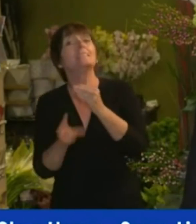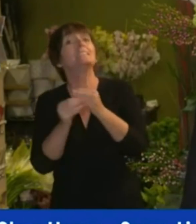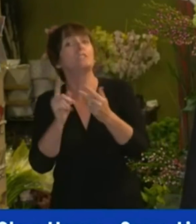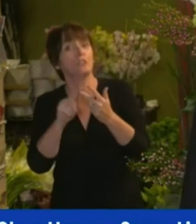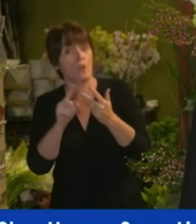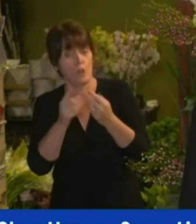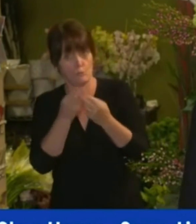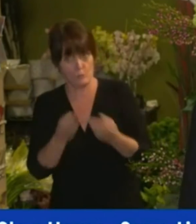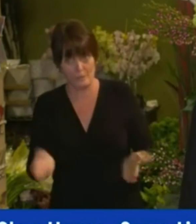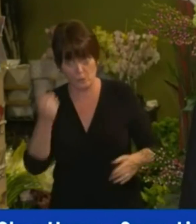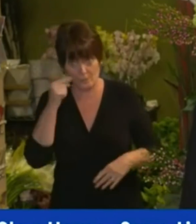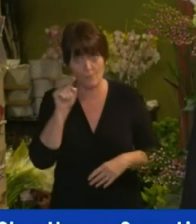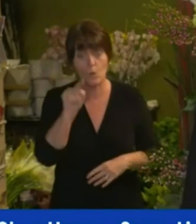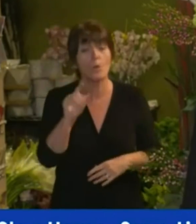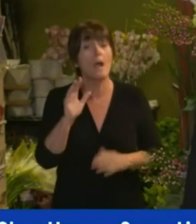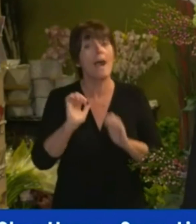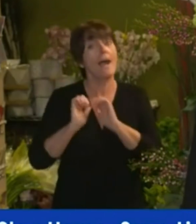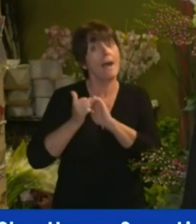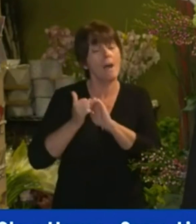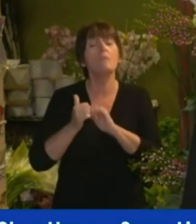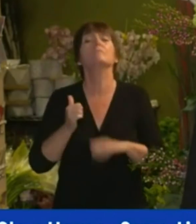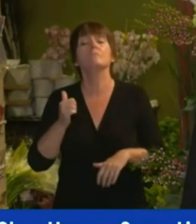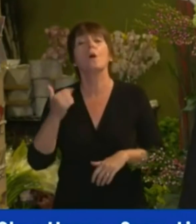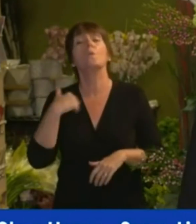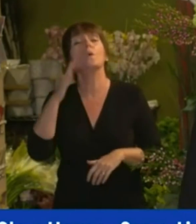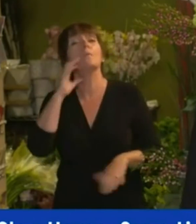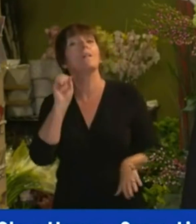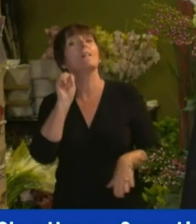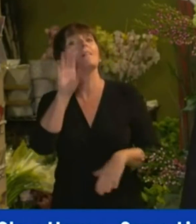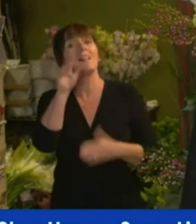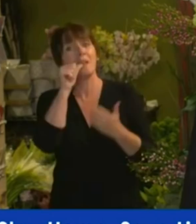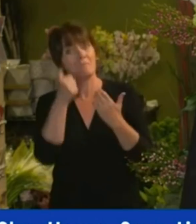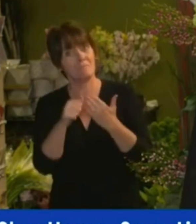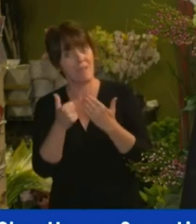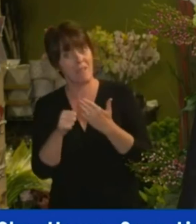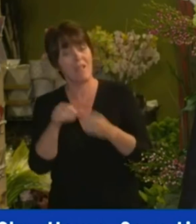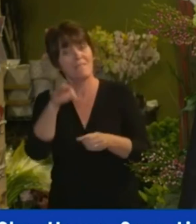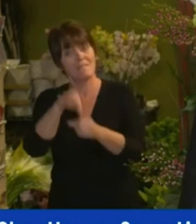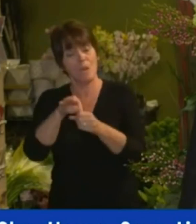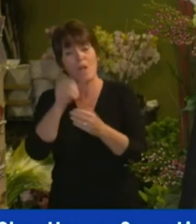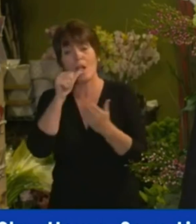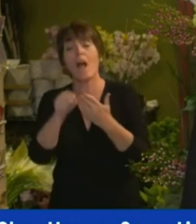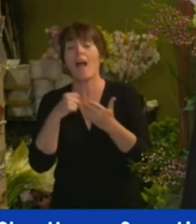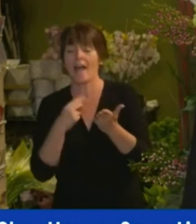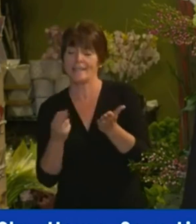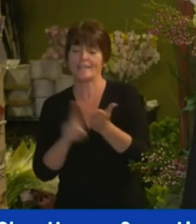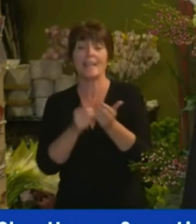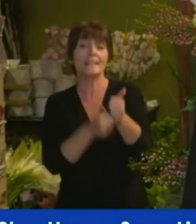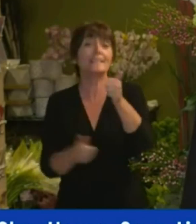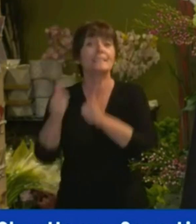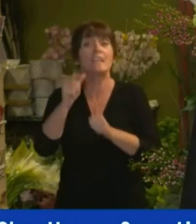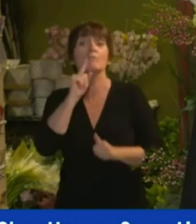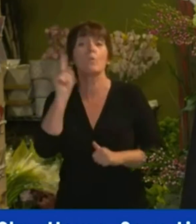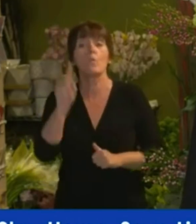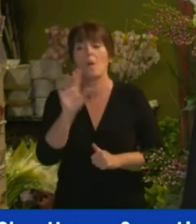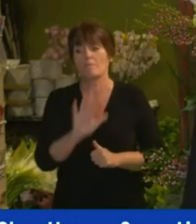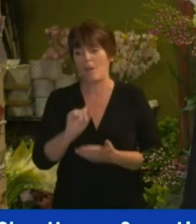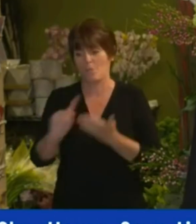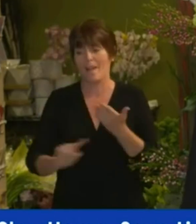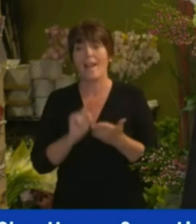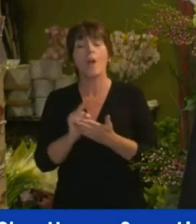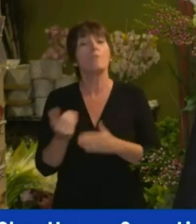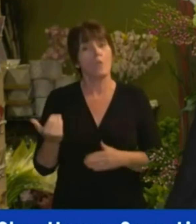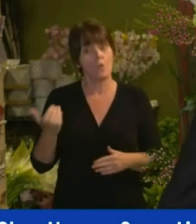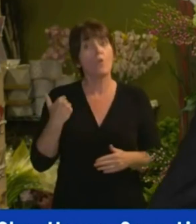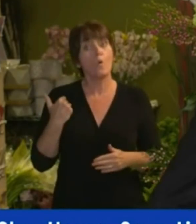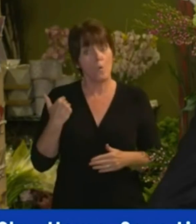additional resources by way of voting by mail. I signed an executive order about an hour ago